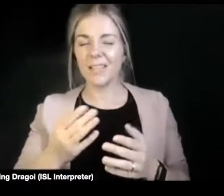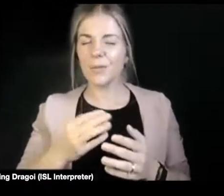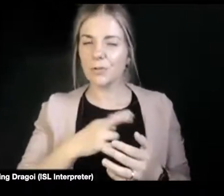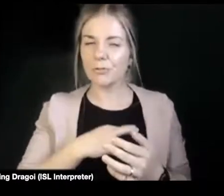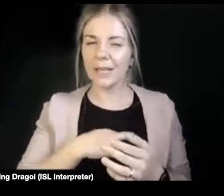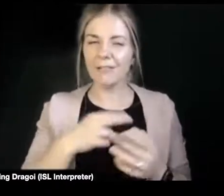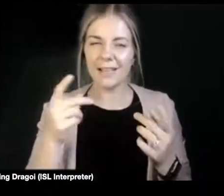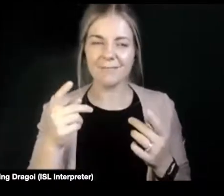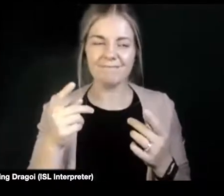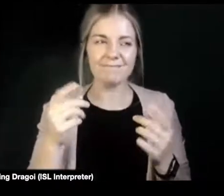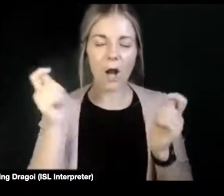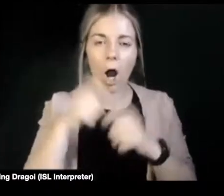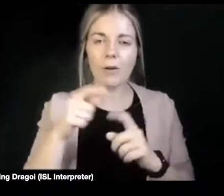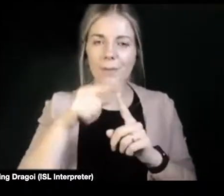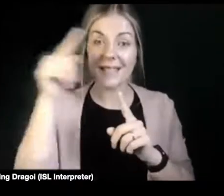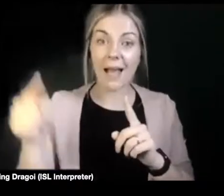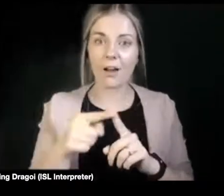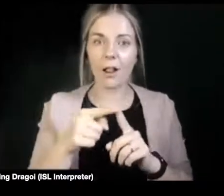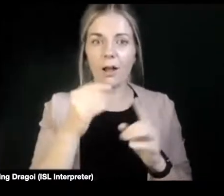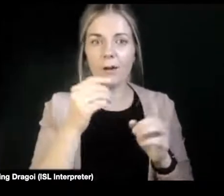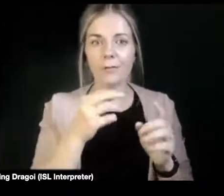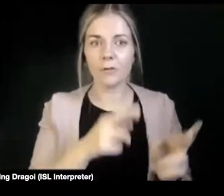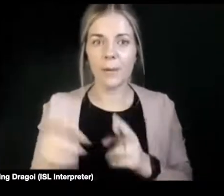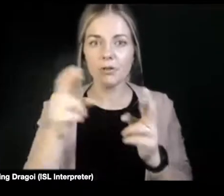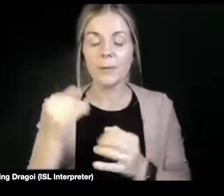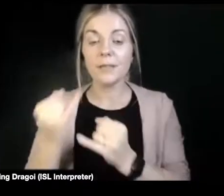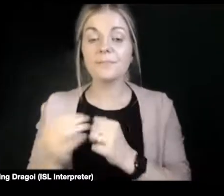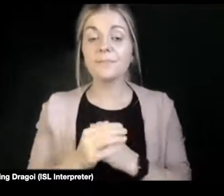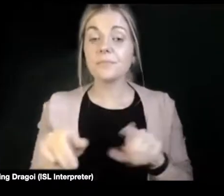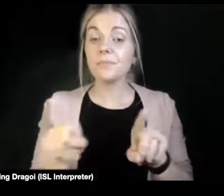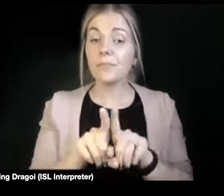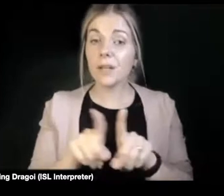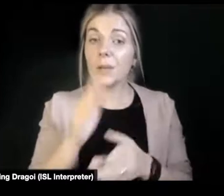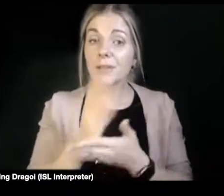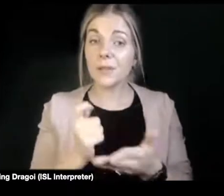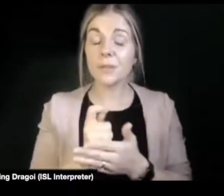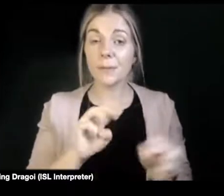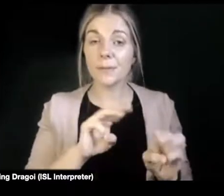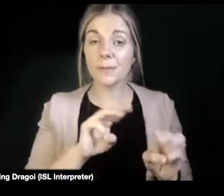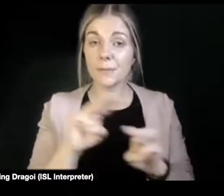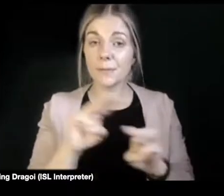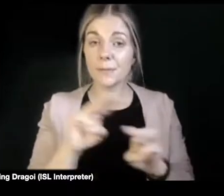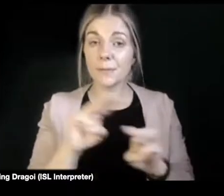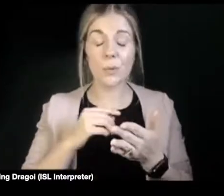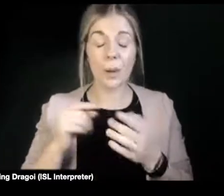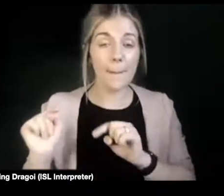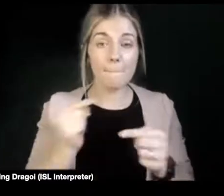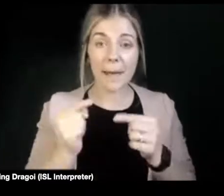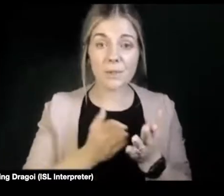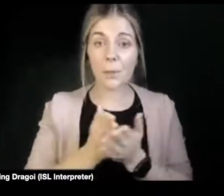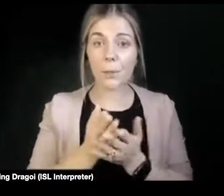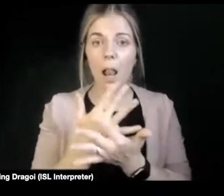will be really quick, just about the contradictions within systems as well, that people constantly have to battle it. So kind of linking on to the